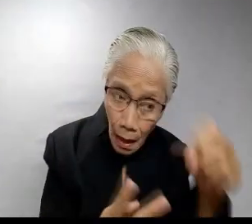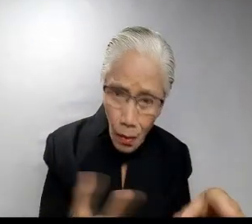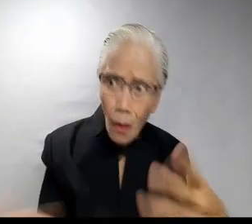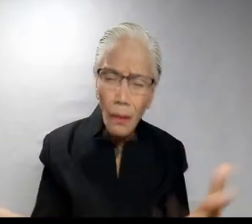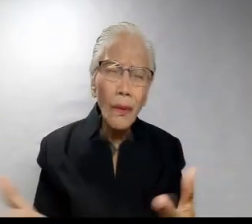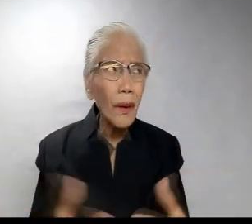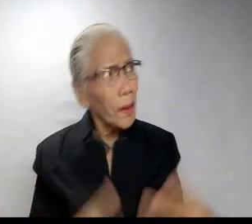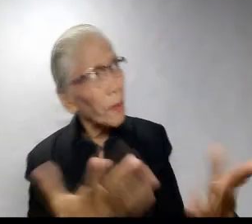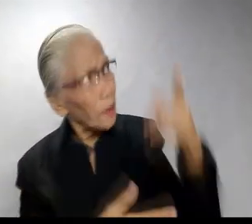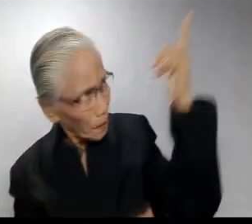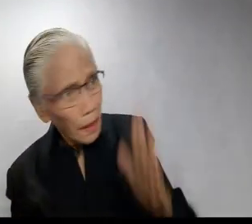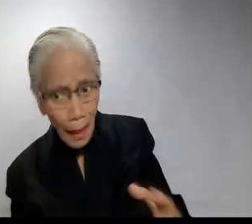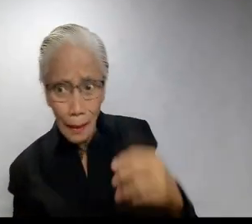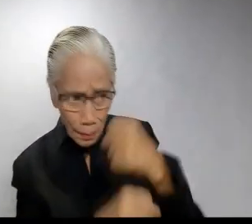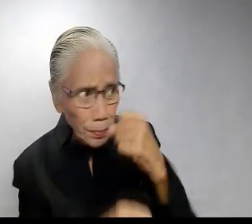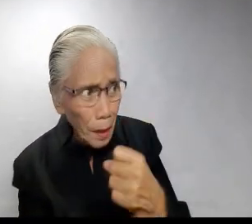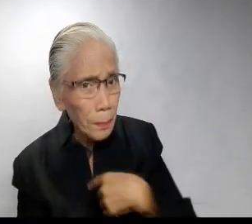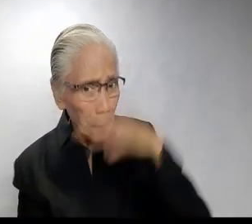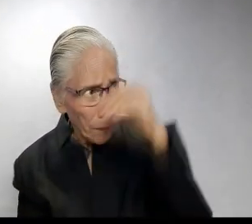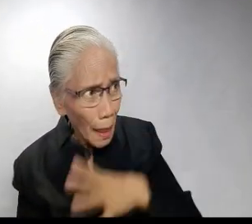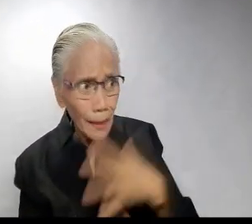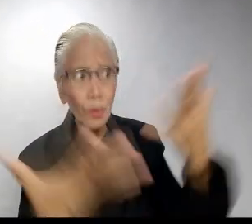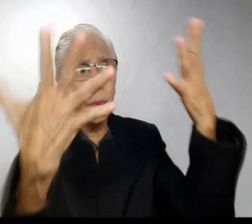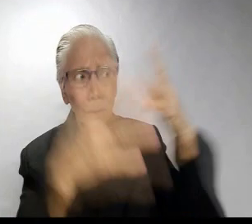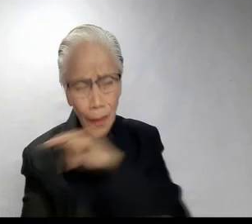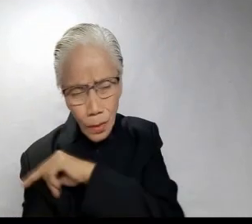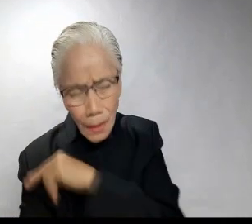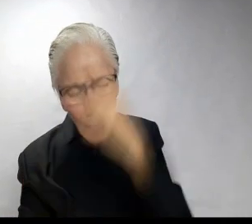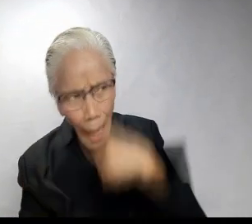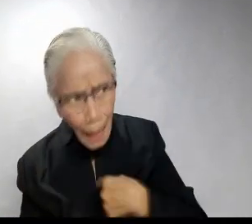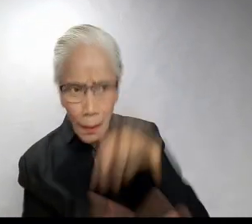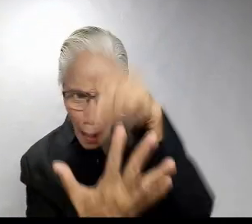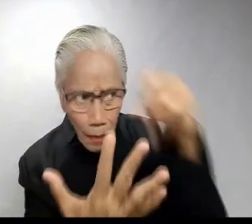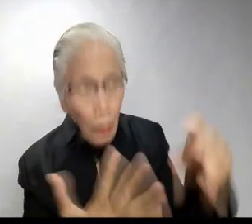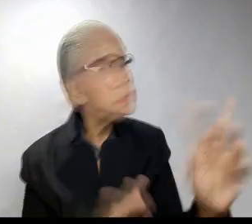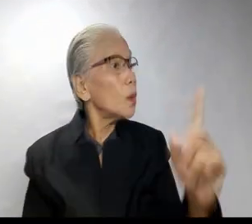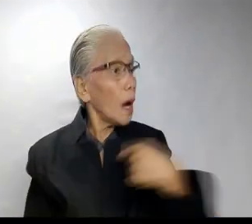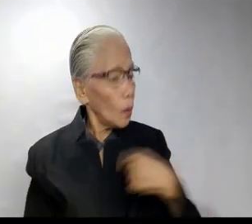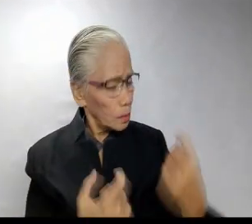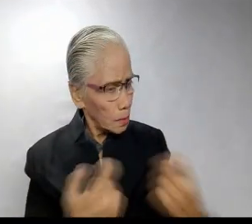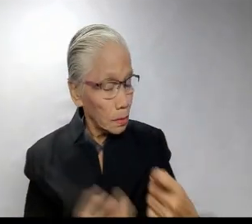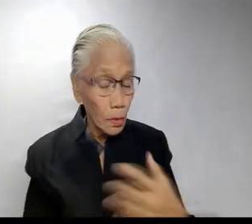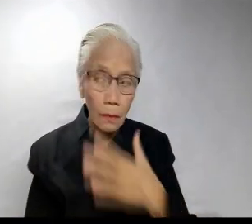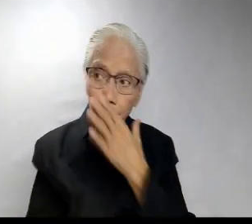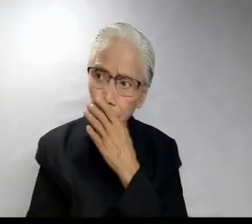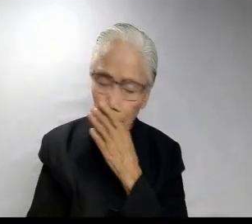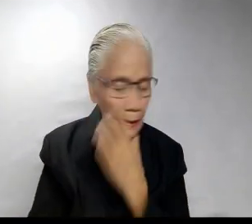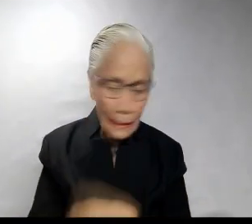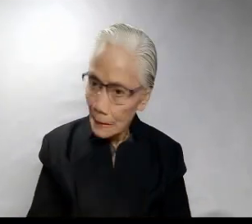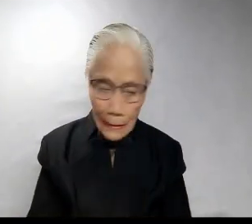kano? Eh, ginawa akong lalaki ni Lord, eh. Natural sa lalaki ang mga babae. Ano ang kasalanan ko dun?